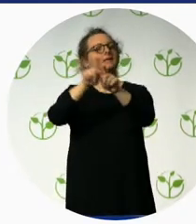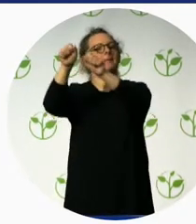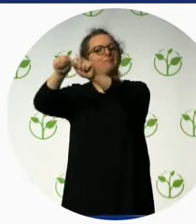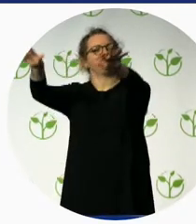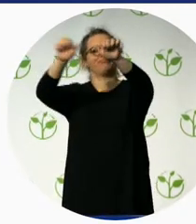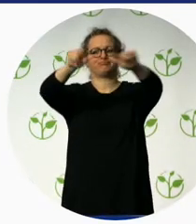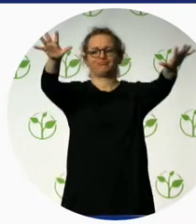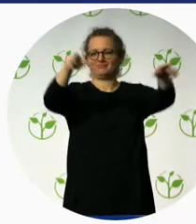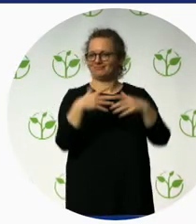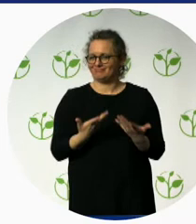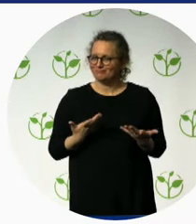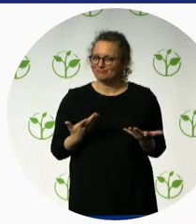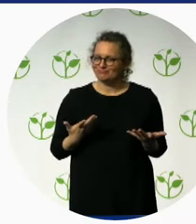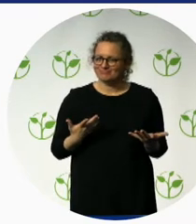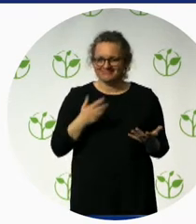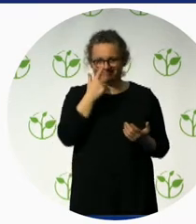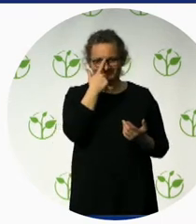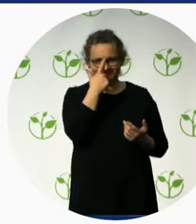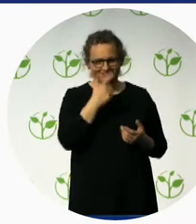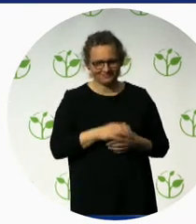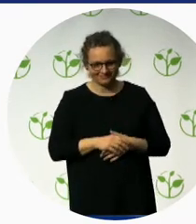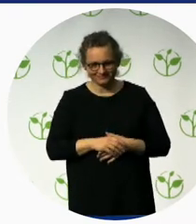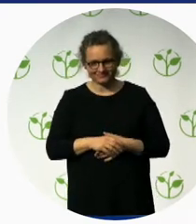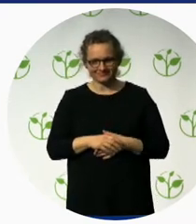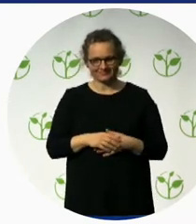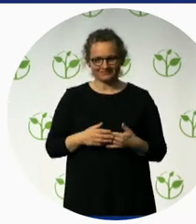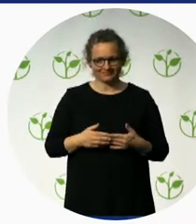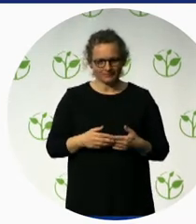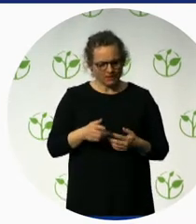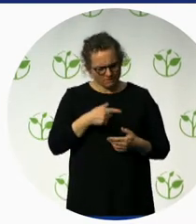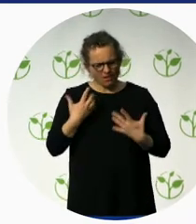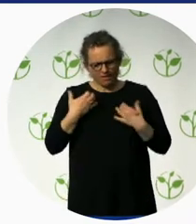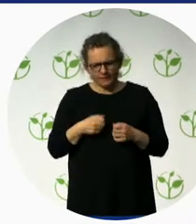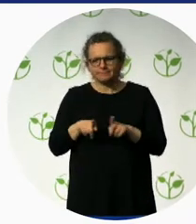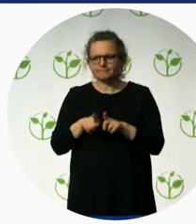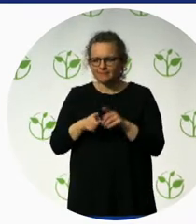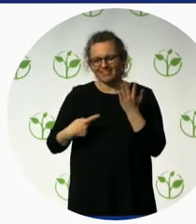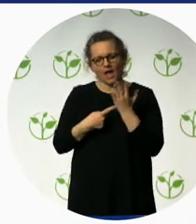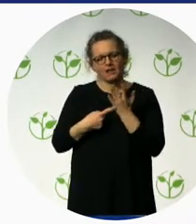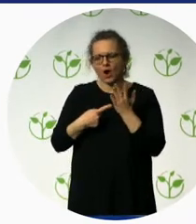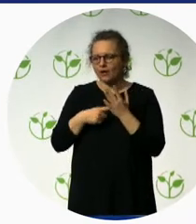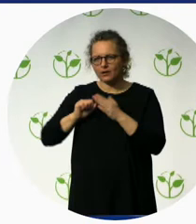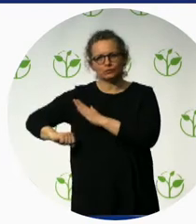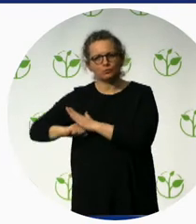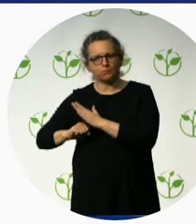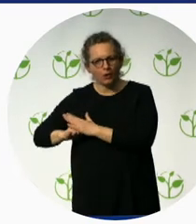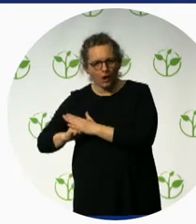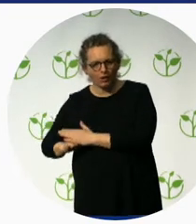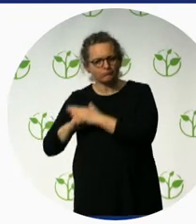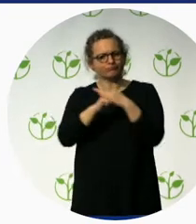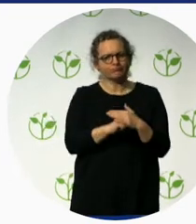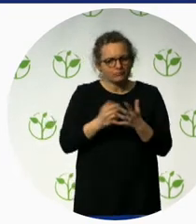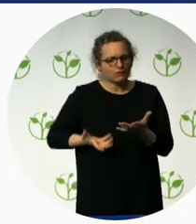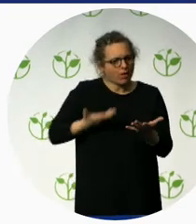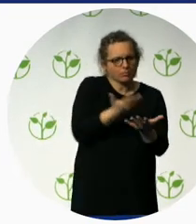awareness raising, and also plan for the model. But the